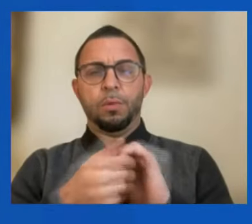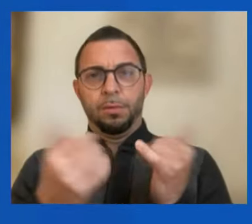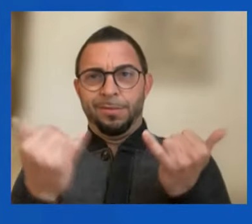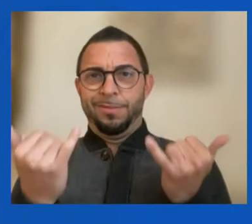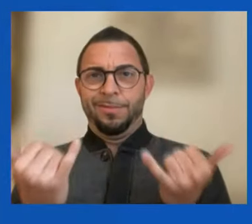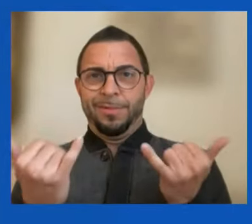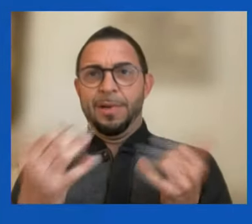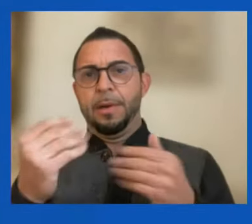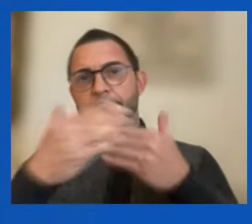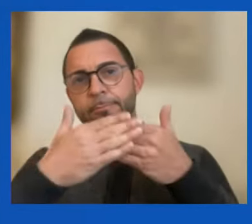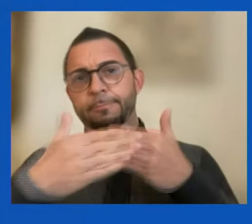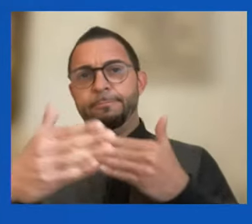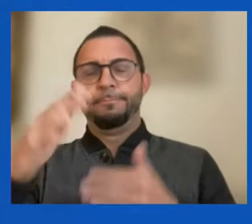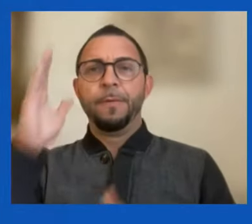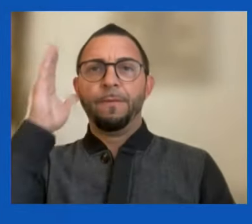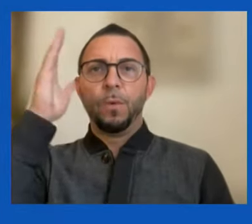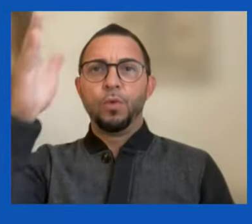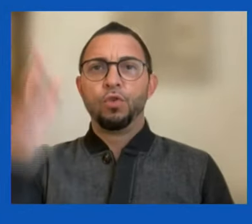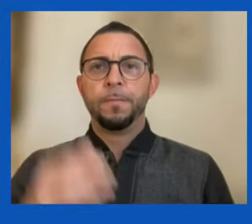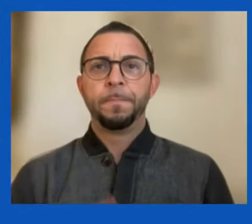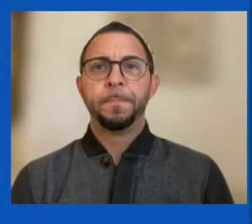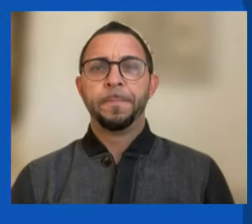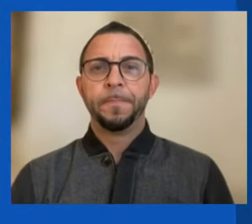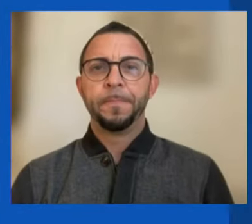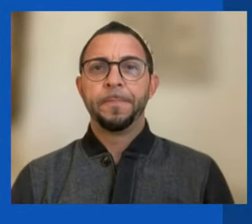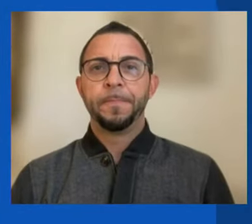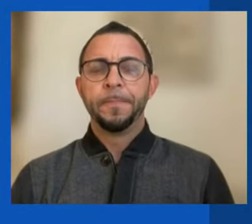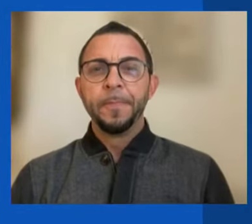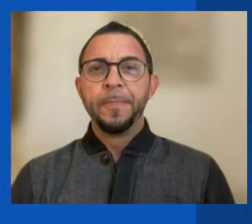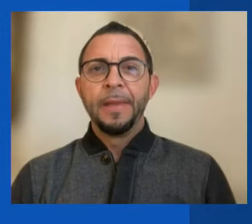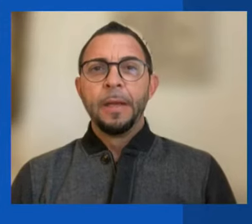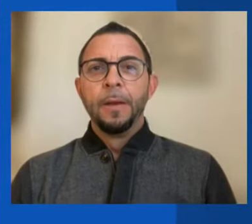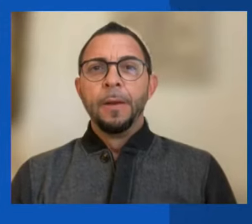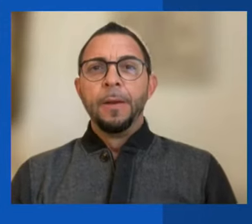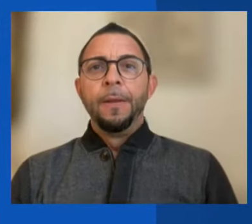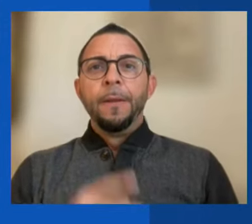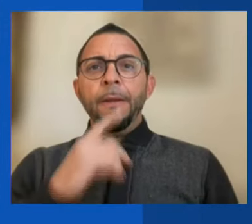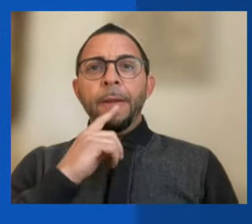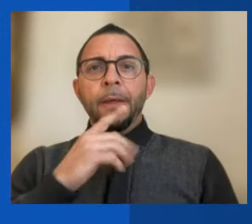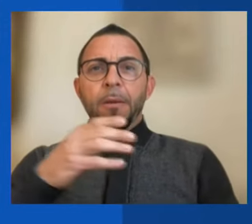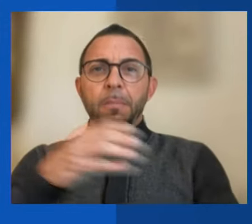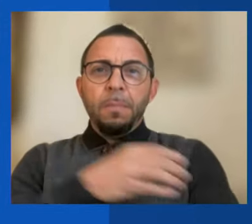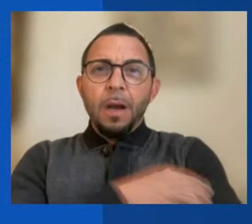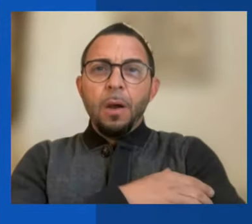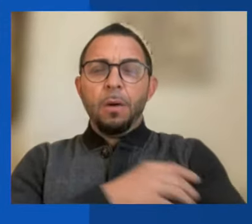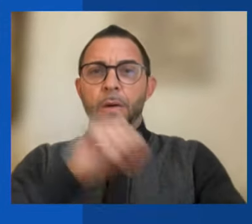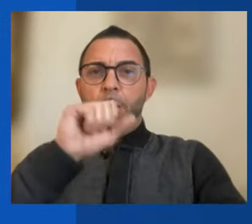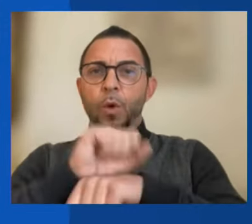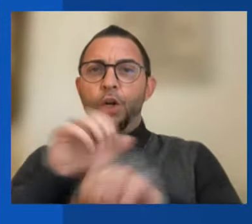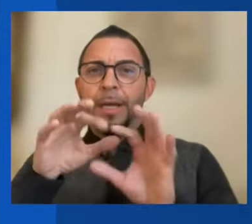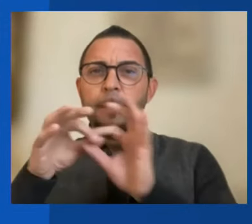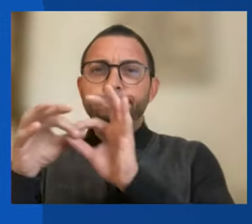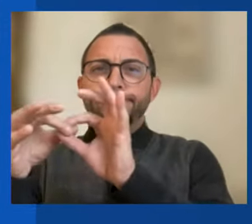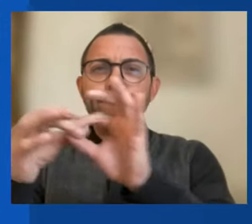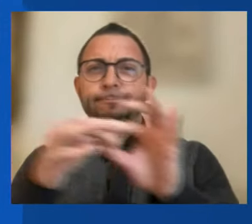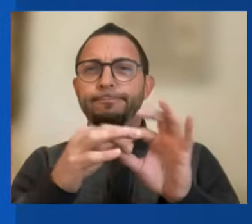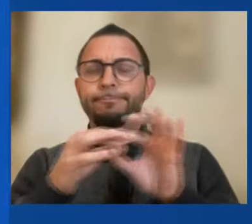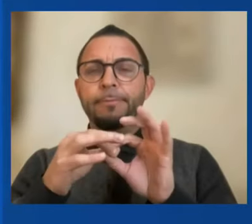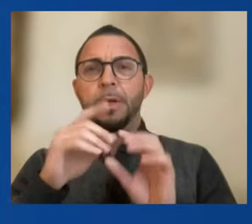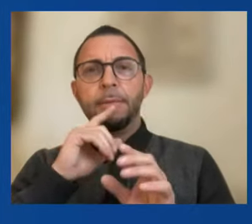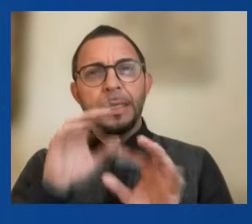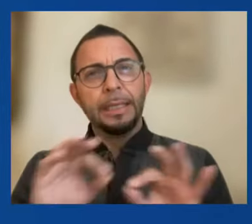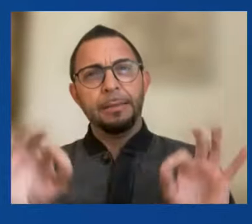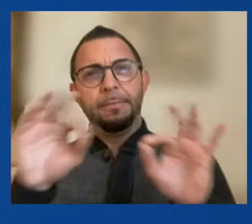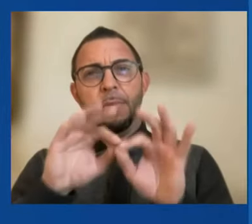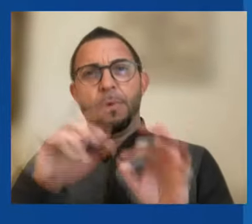future. The power of working together with our partners has been essential in confronting Russia.